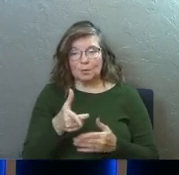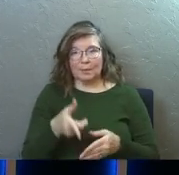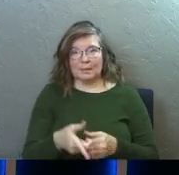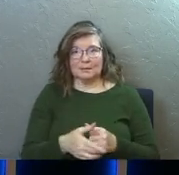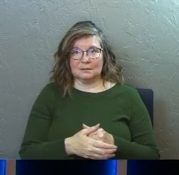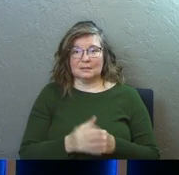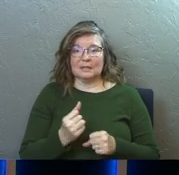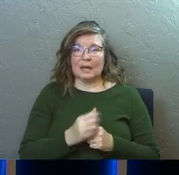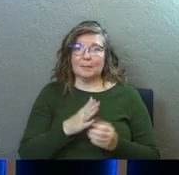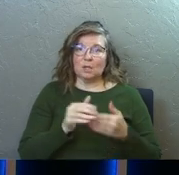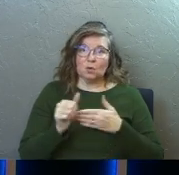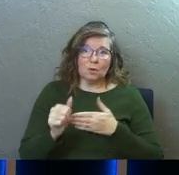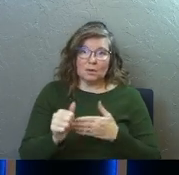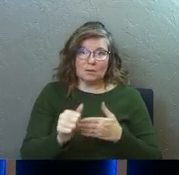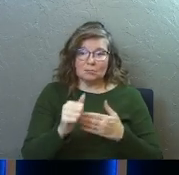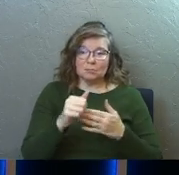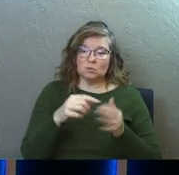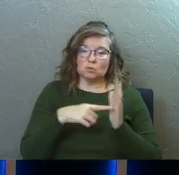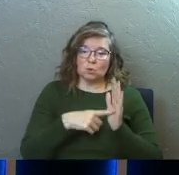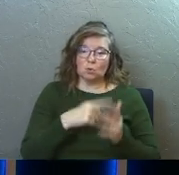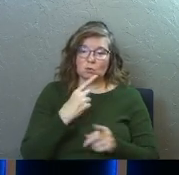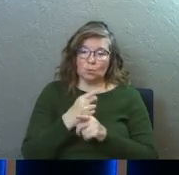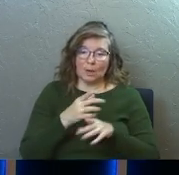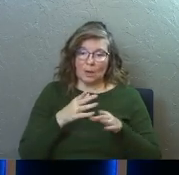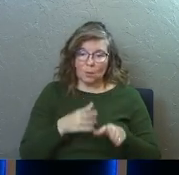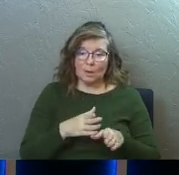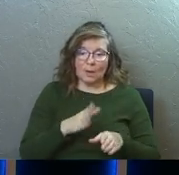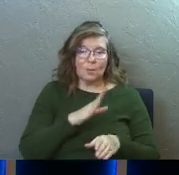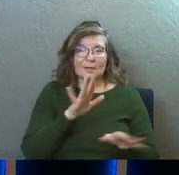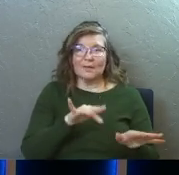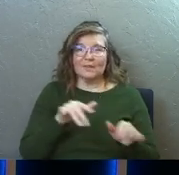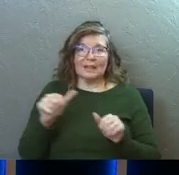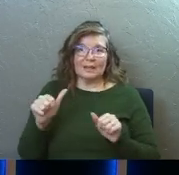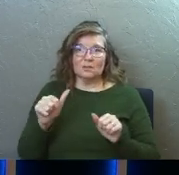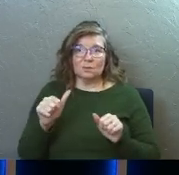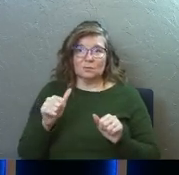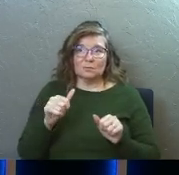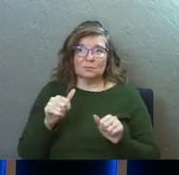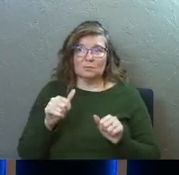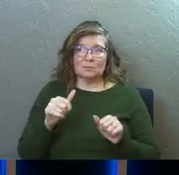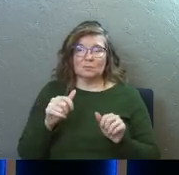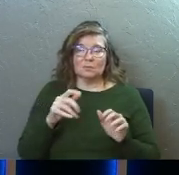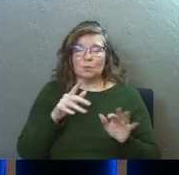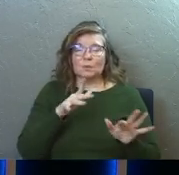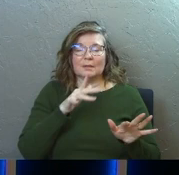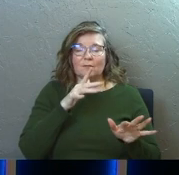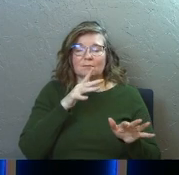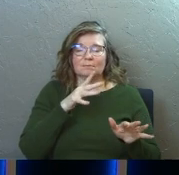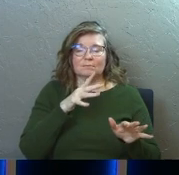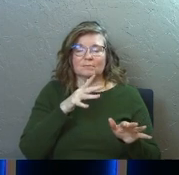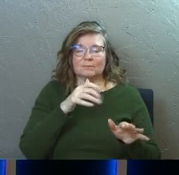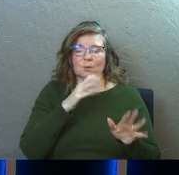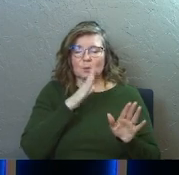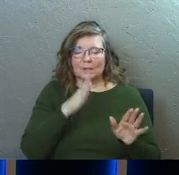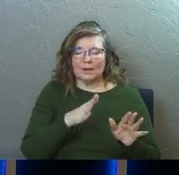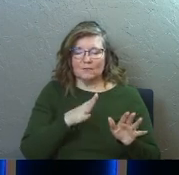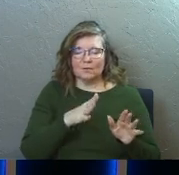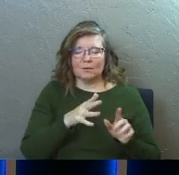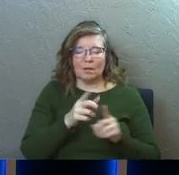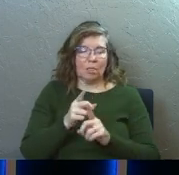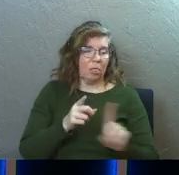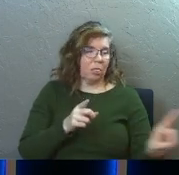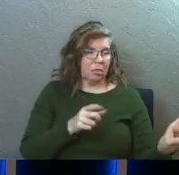this? Can I be your God who shows you the right way and will never lead you astray? He helps us achieve that which alone